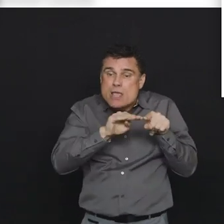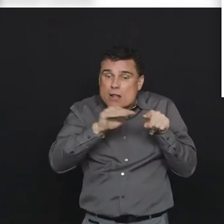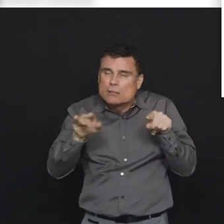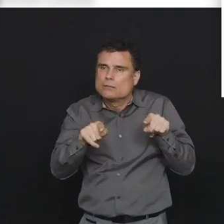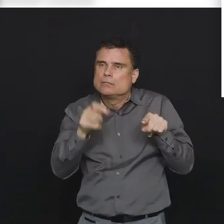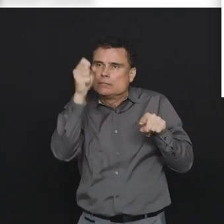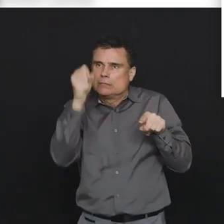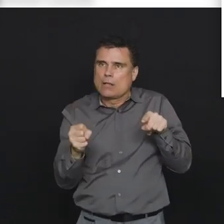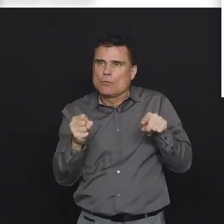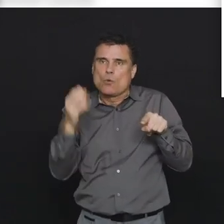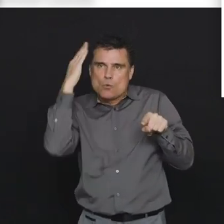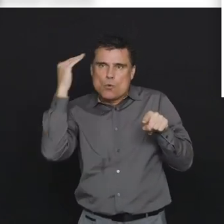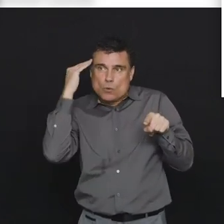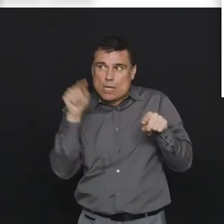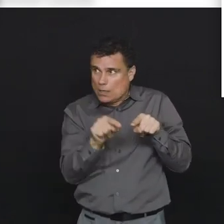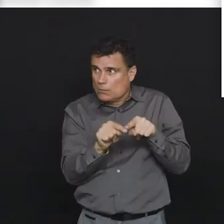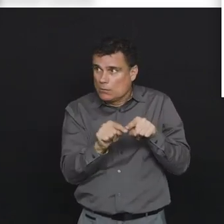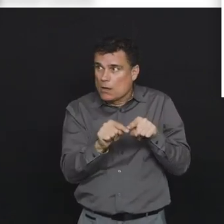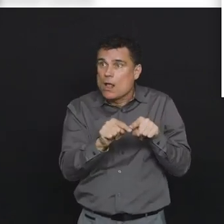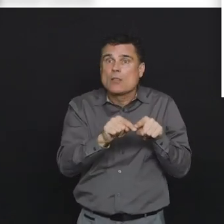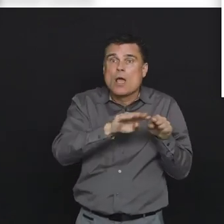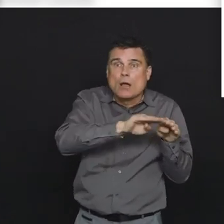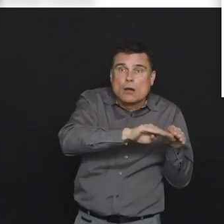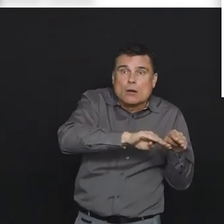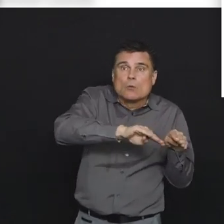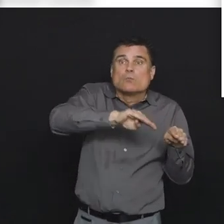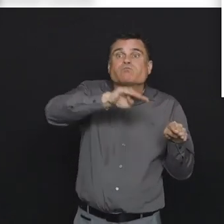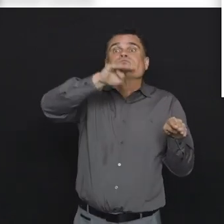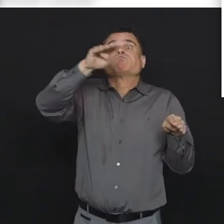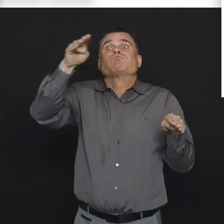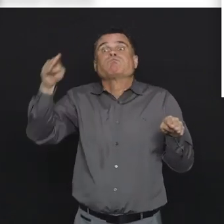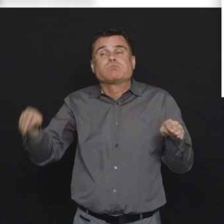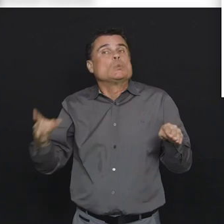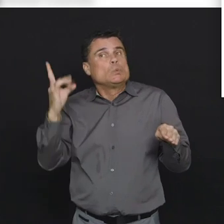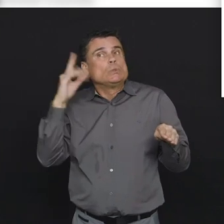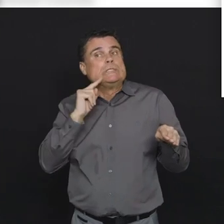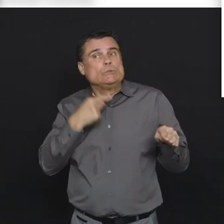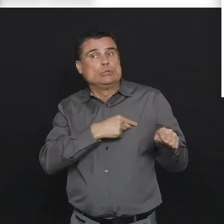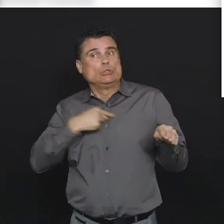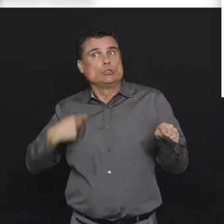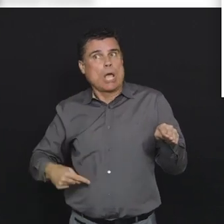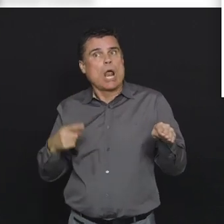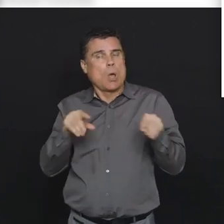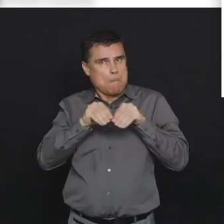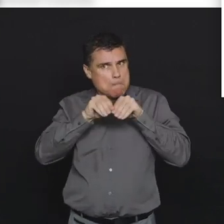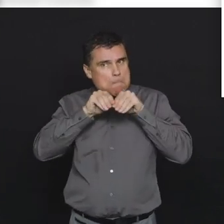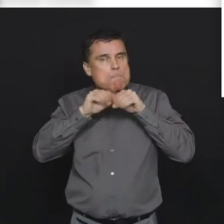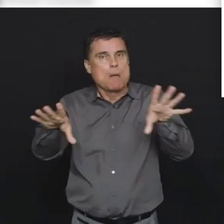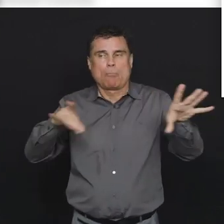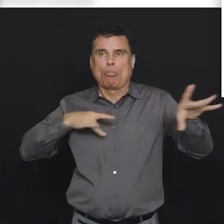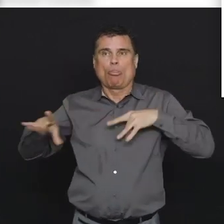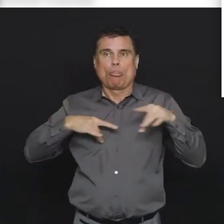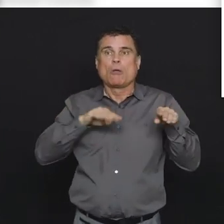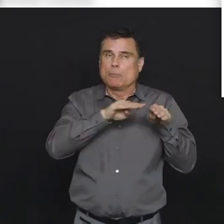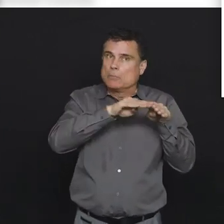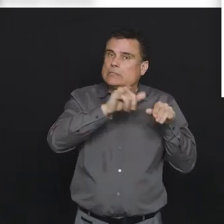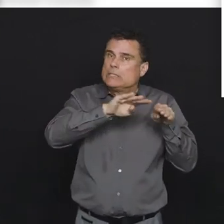in South Korea, then the trajectory in Hubei province, which I remind everyone was a very, very serious